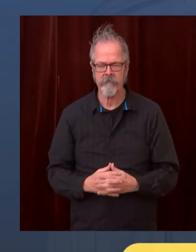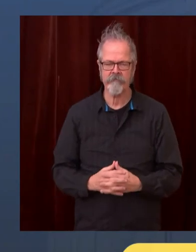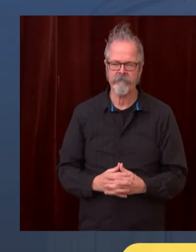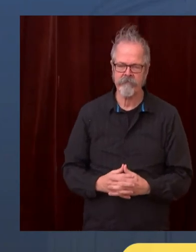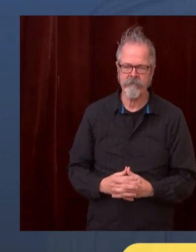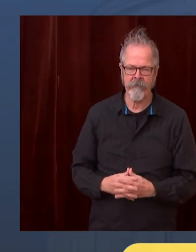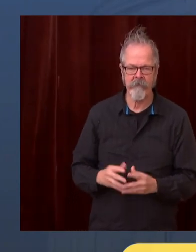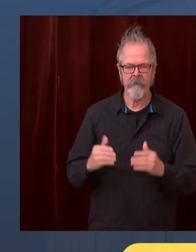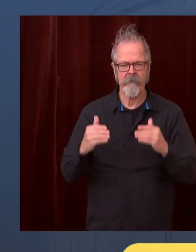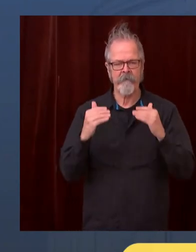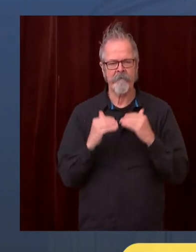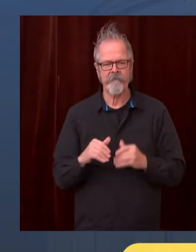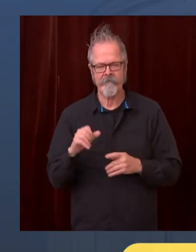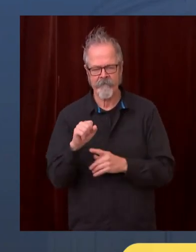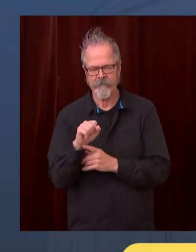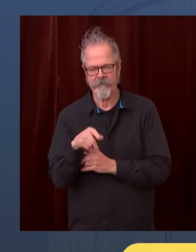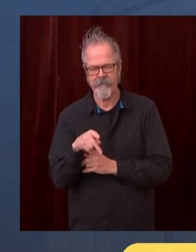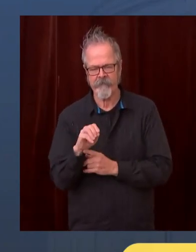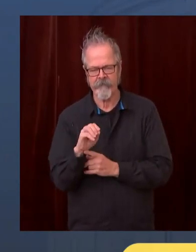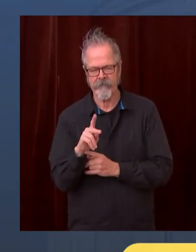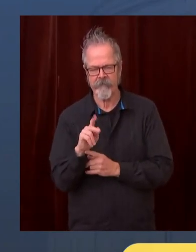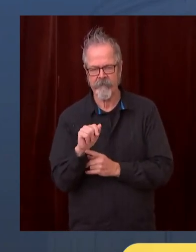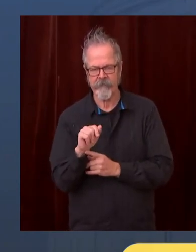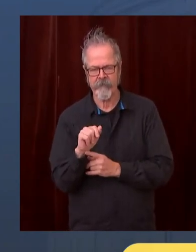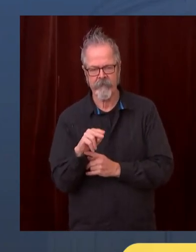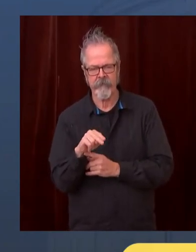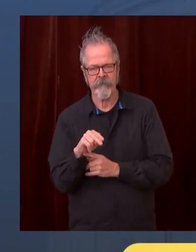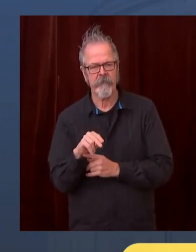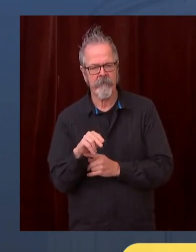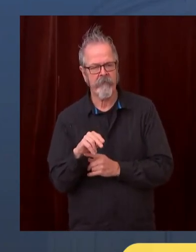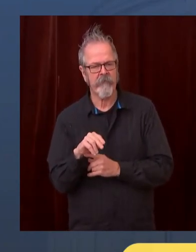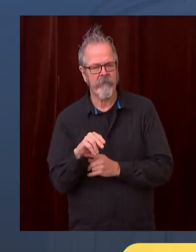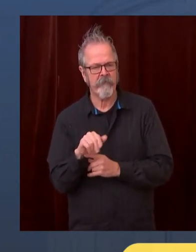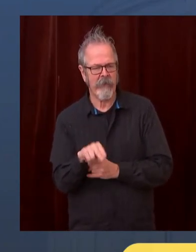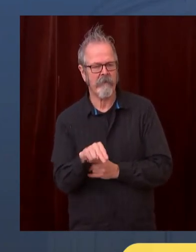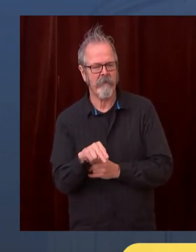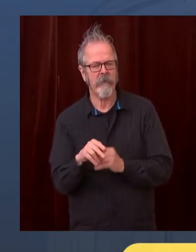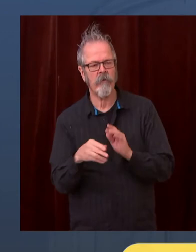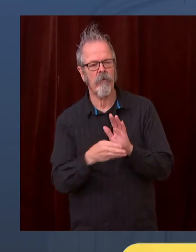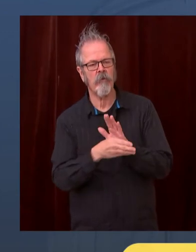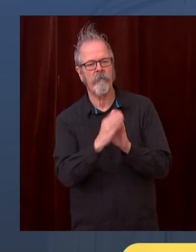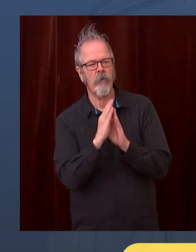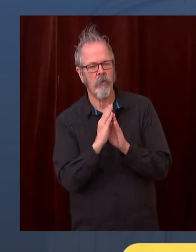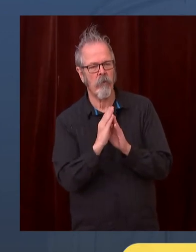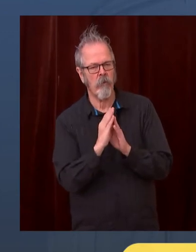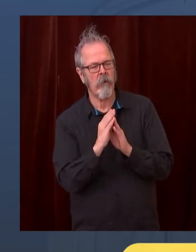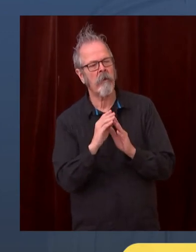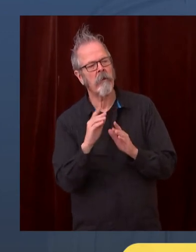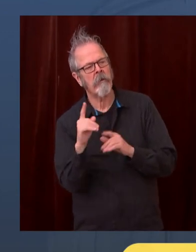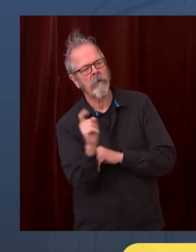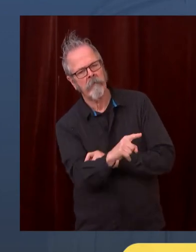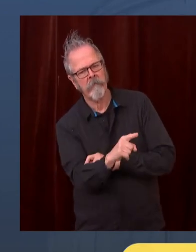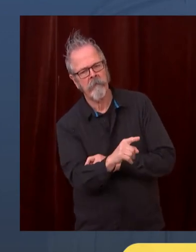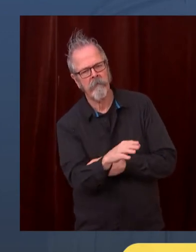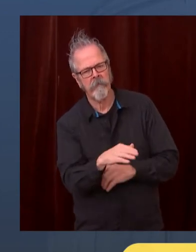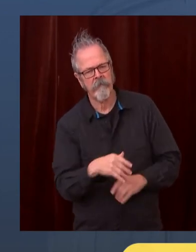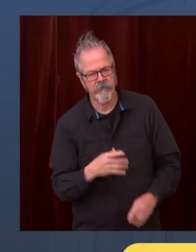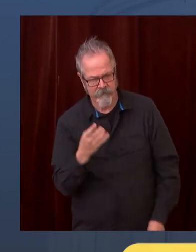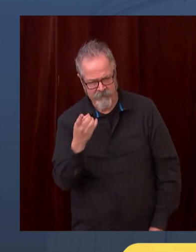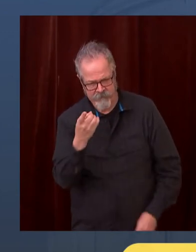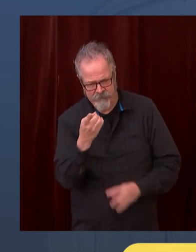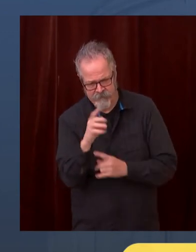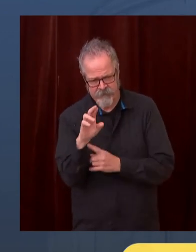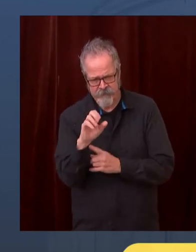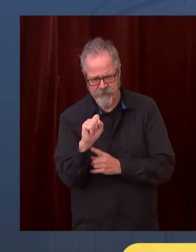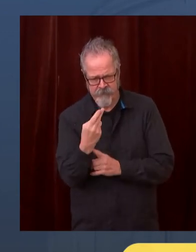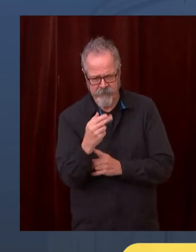Dr. Shaw, I wonder if you could compare Washington's response to COVID-19 to what you've seen in Houston and Texas.